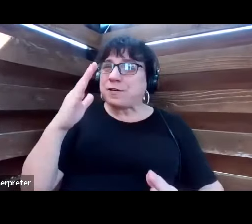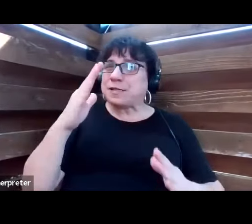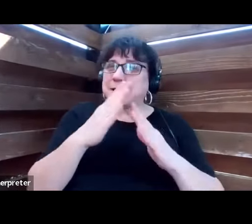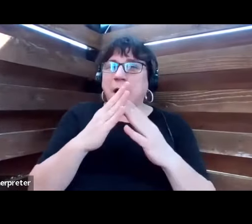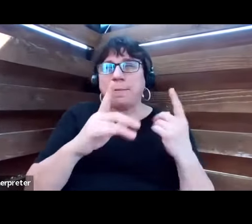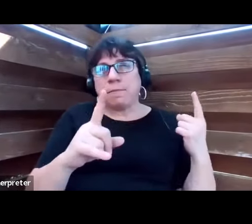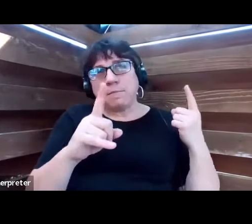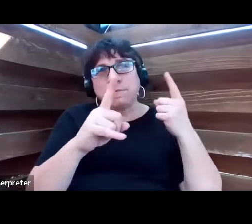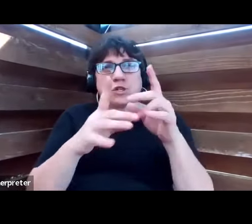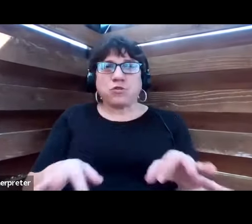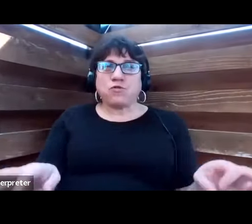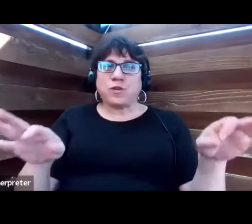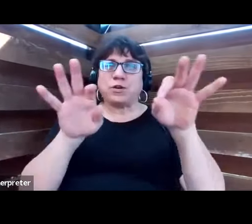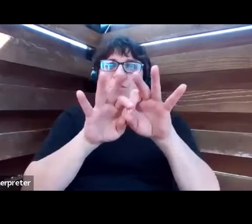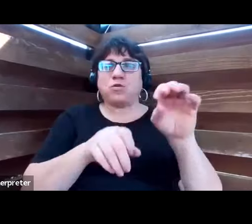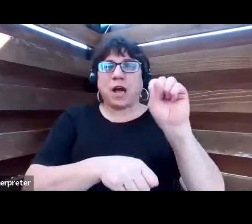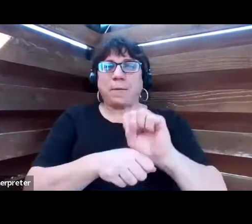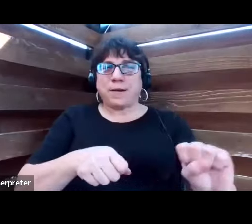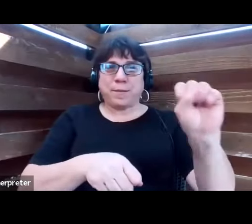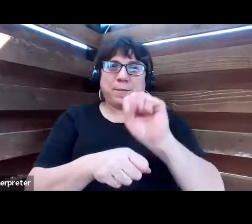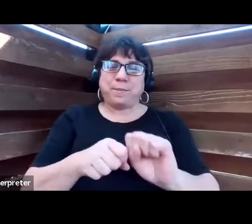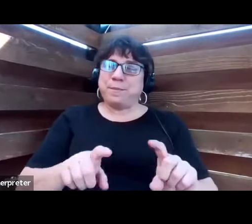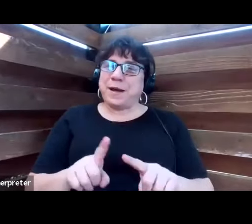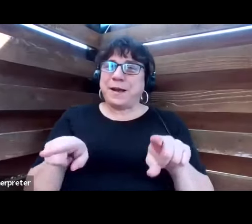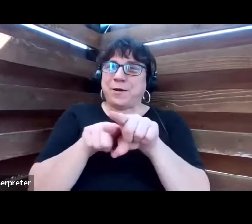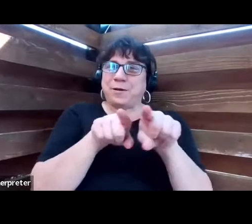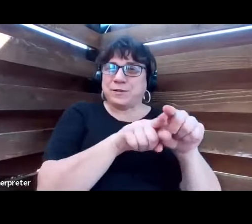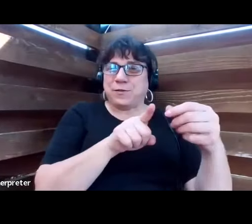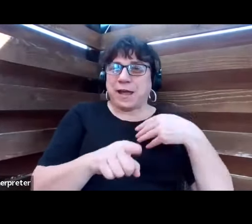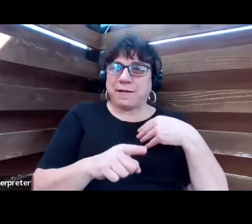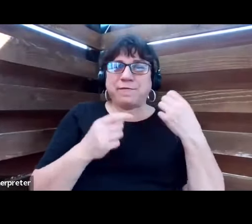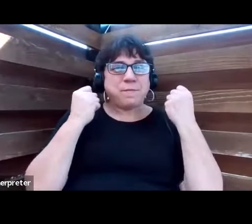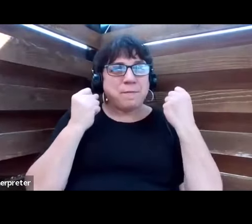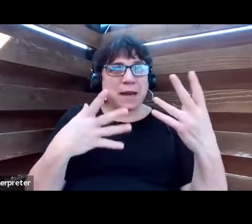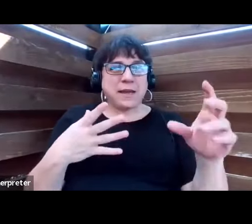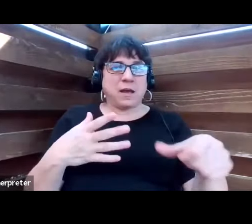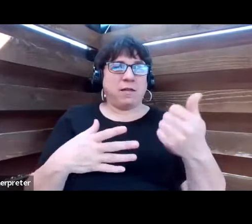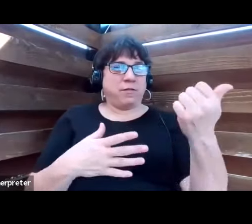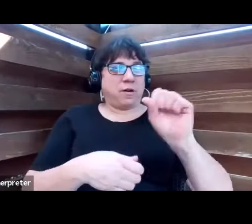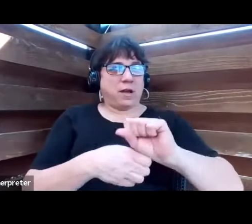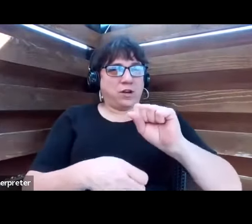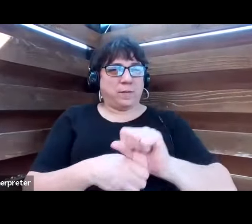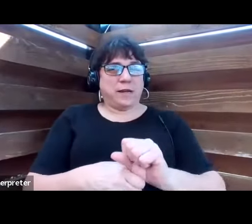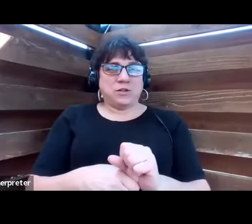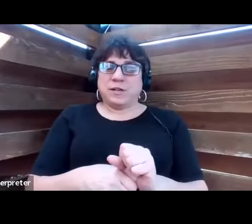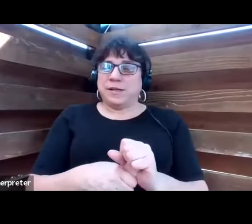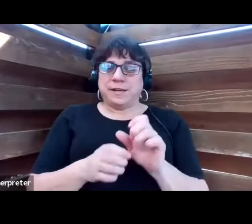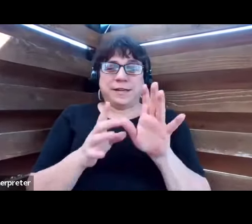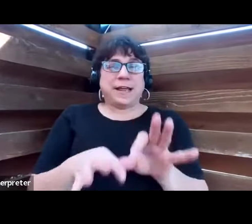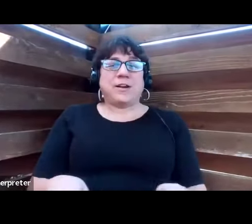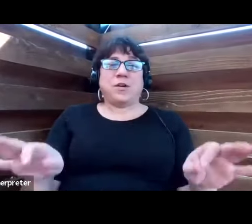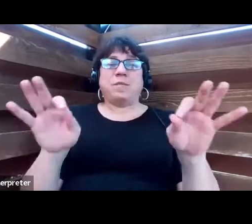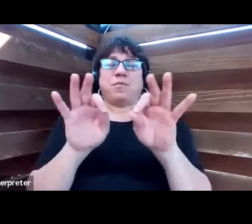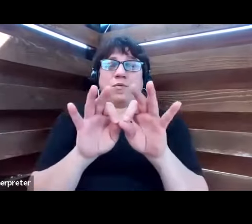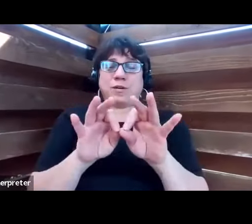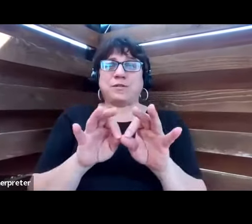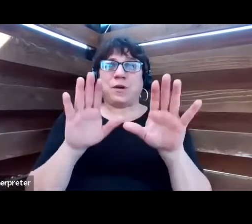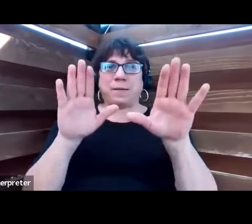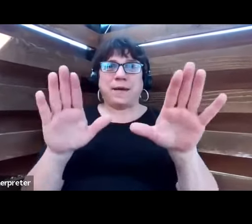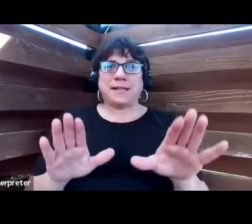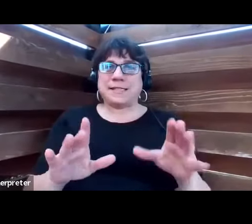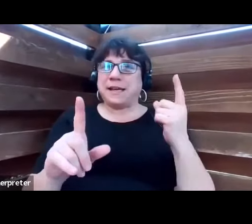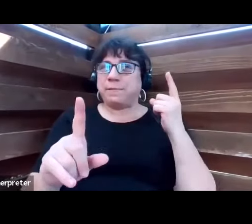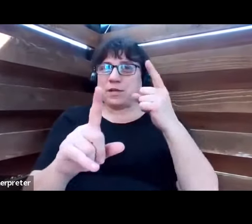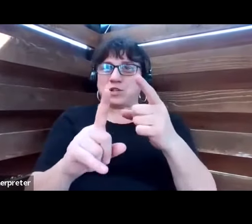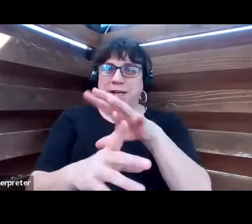occupations. However, we also have many other occupations that are equally important to our amazing mission. They